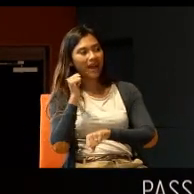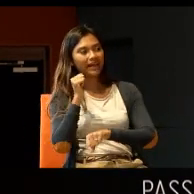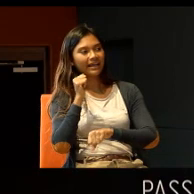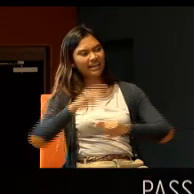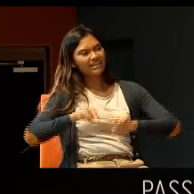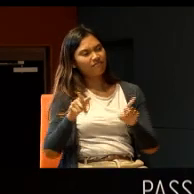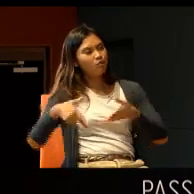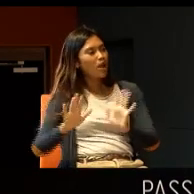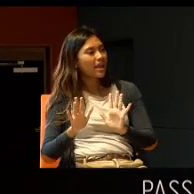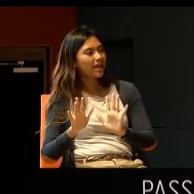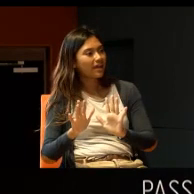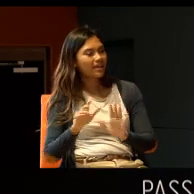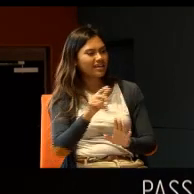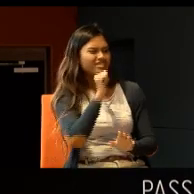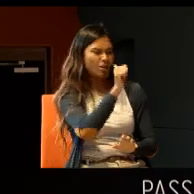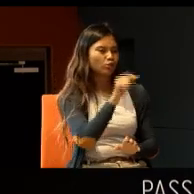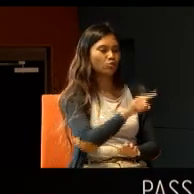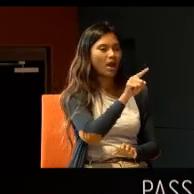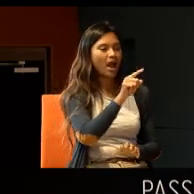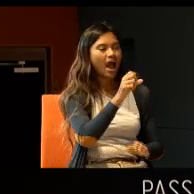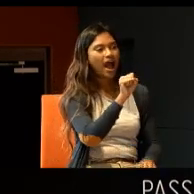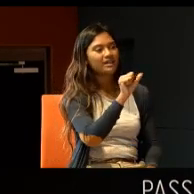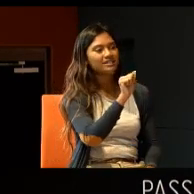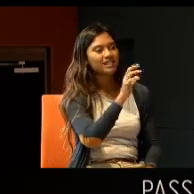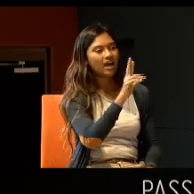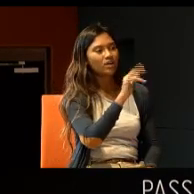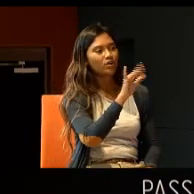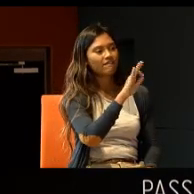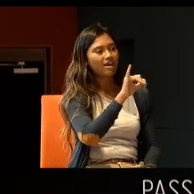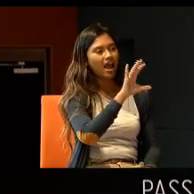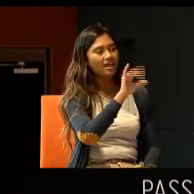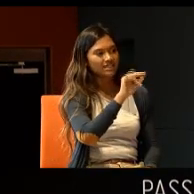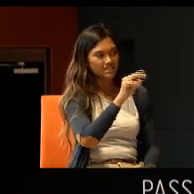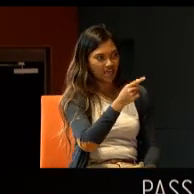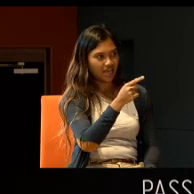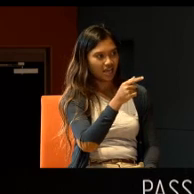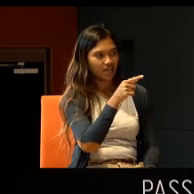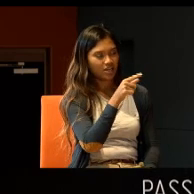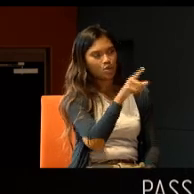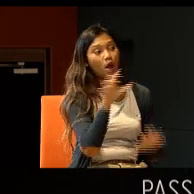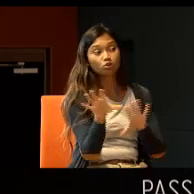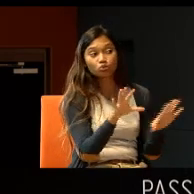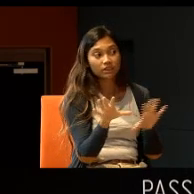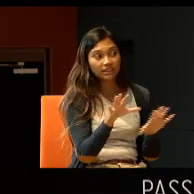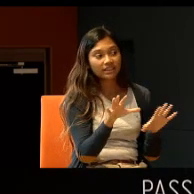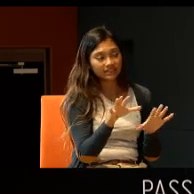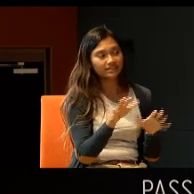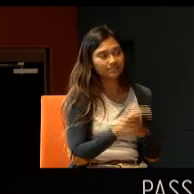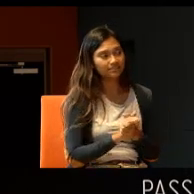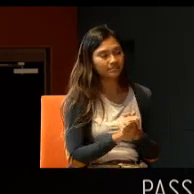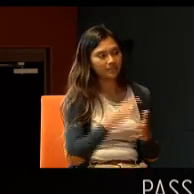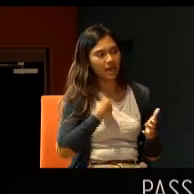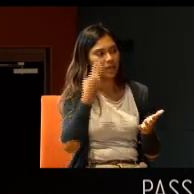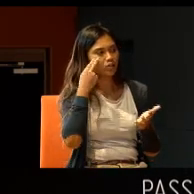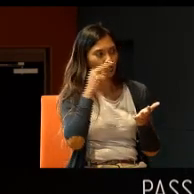So, it is not really, that you are sacrificing, you are doing it consciously, because you have asked yourself, why not? And I